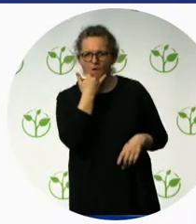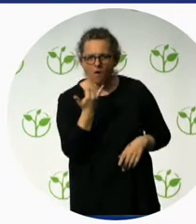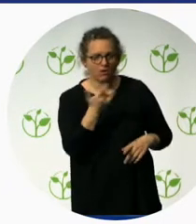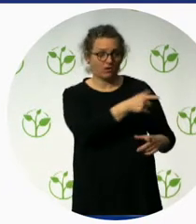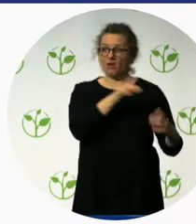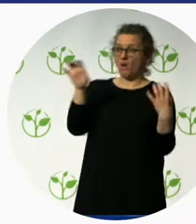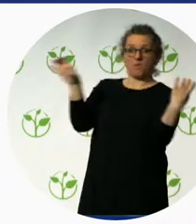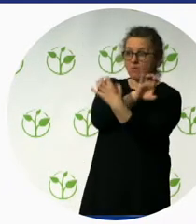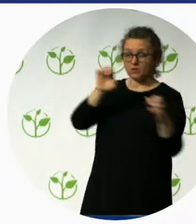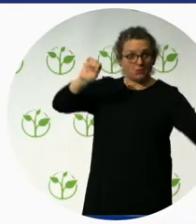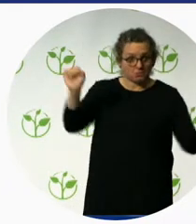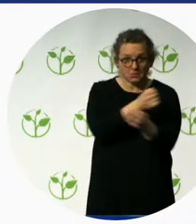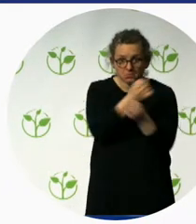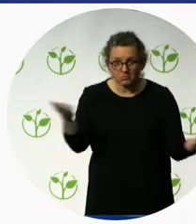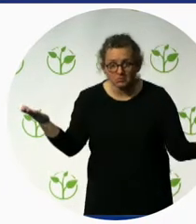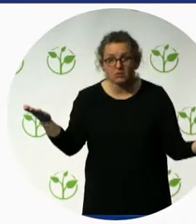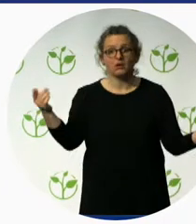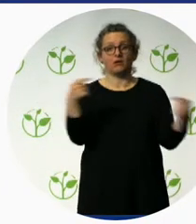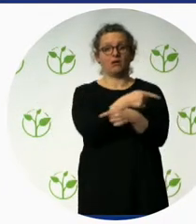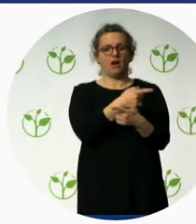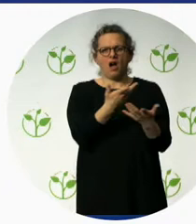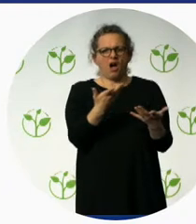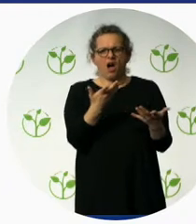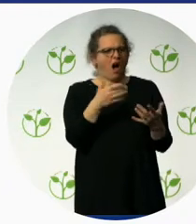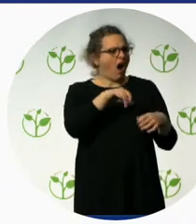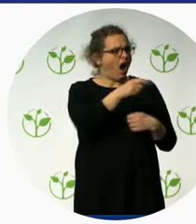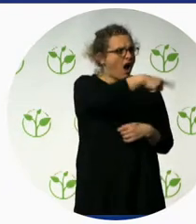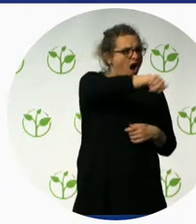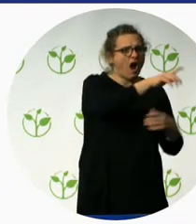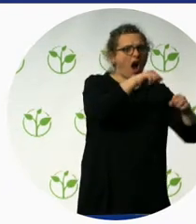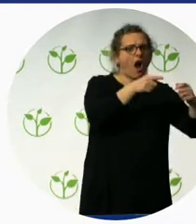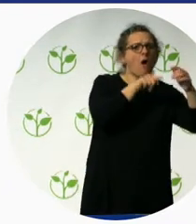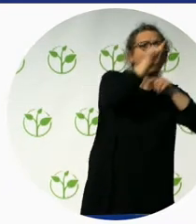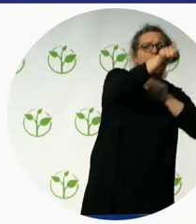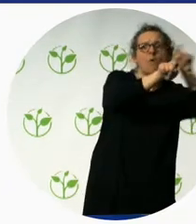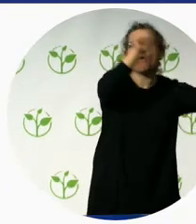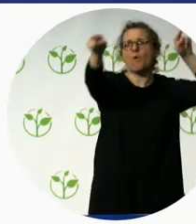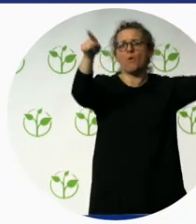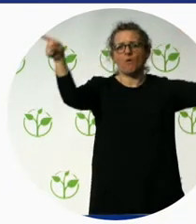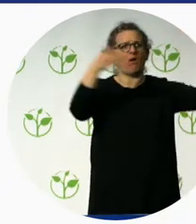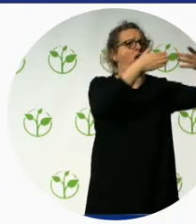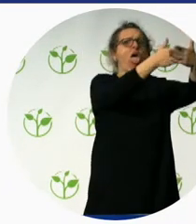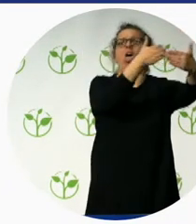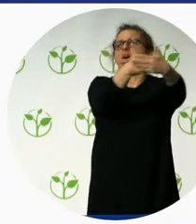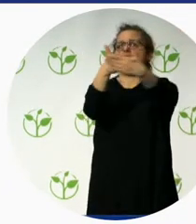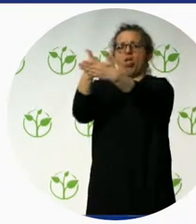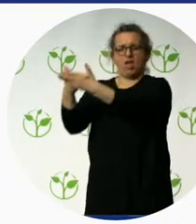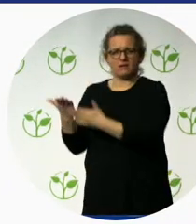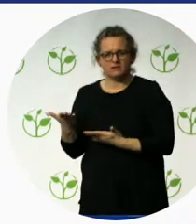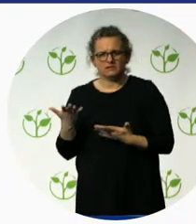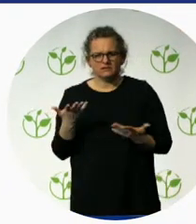What if they visit a new destination for traveling, what would be there for them to welcome? This I